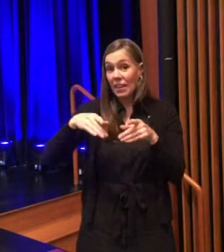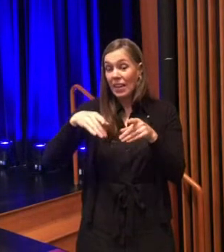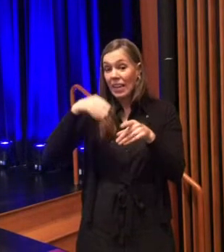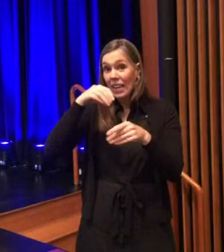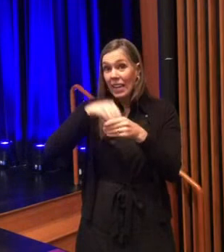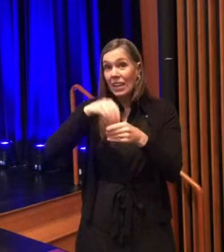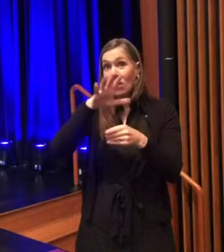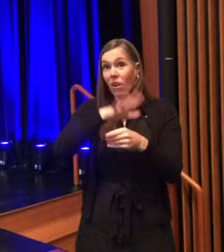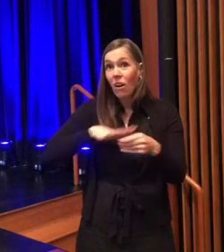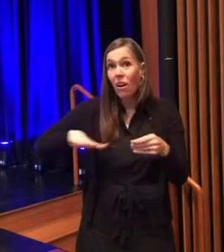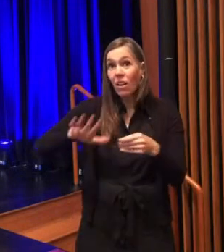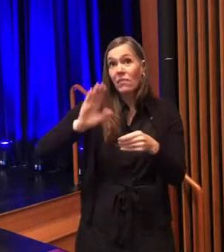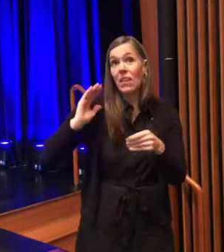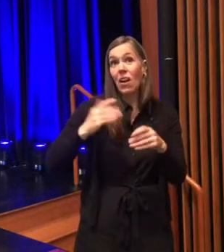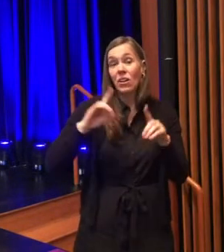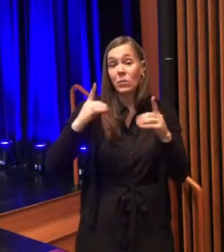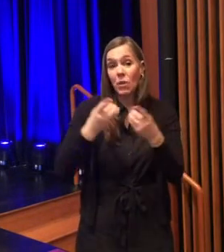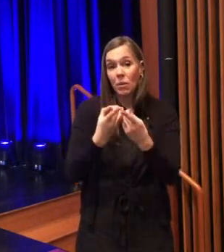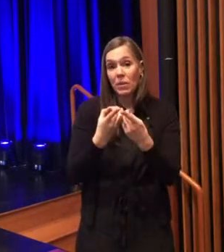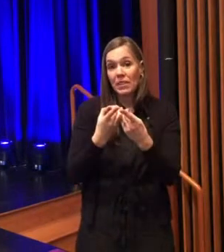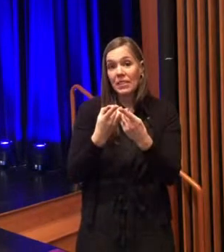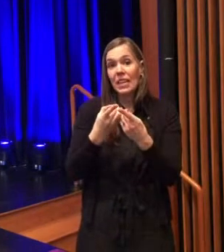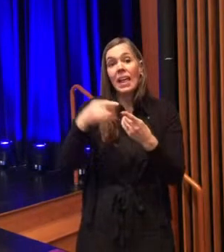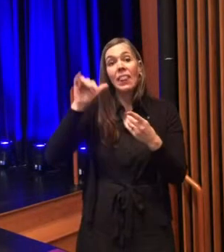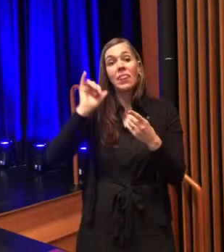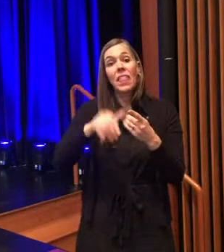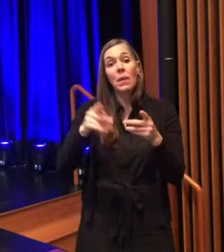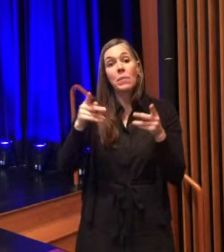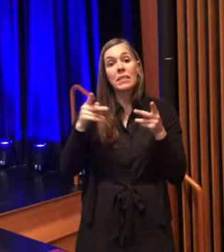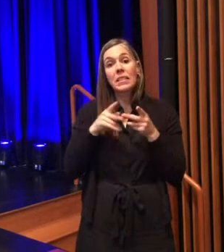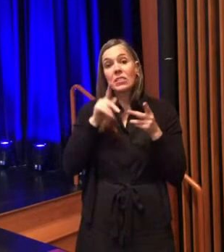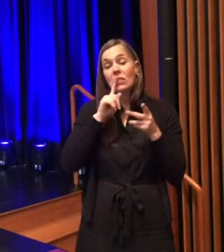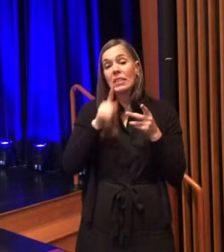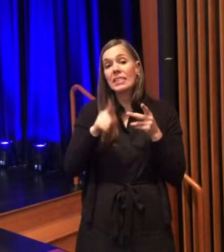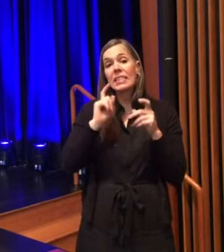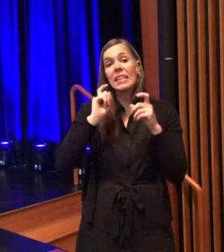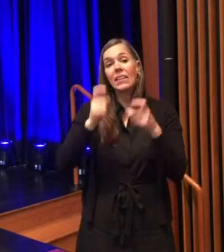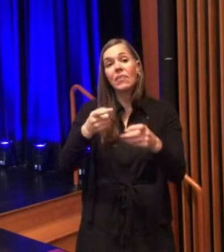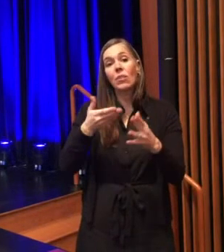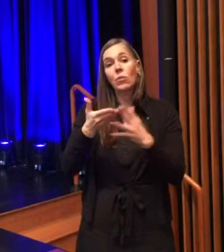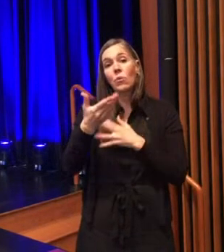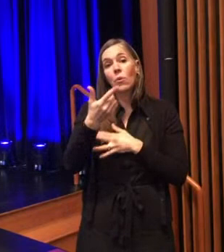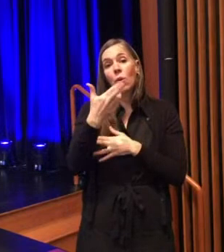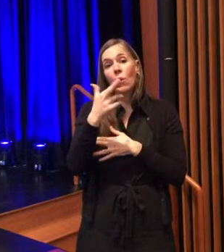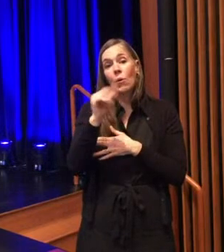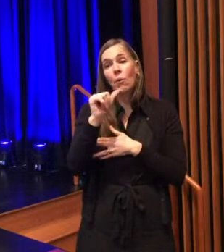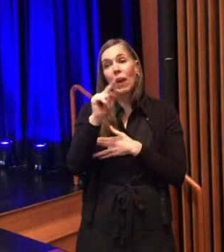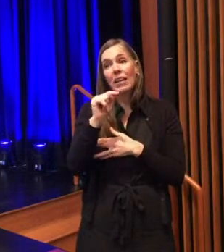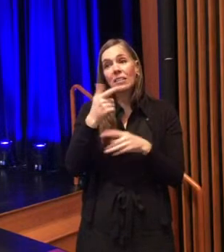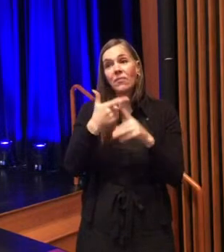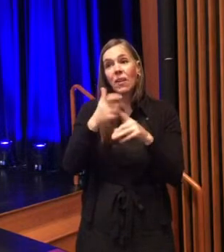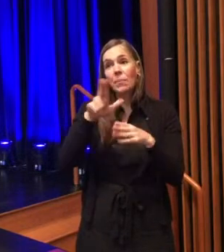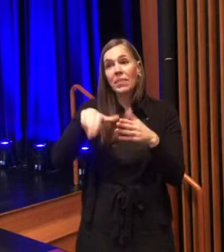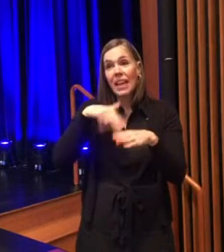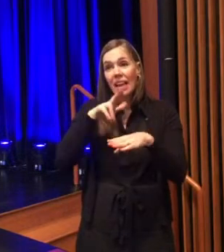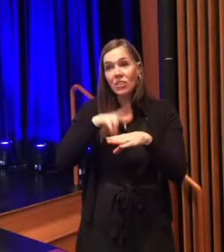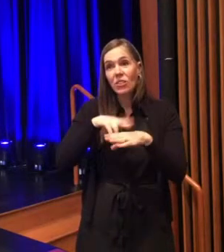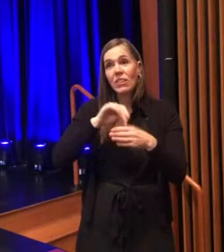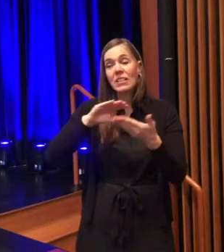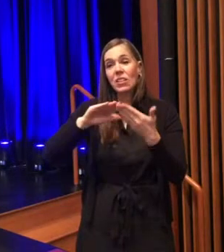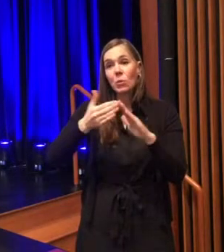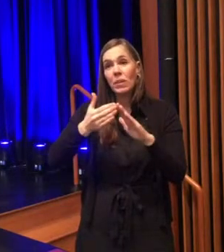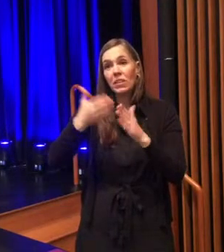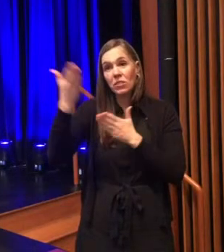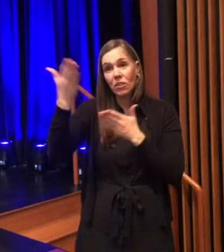across all of our departments these positions are grant funded by the corporation for national and community service a federal